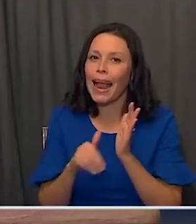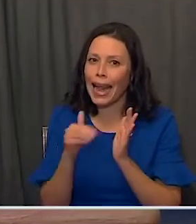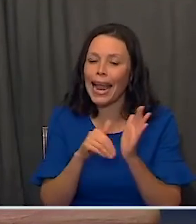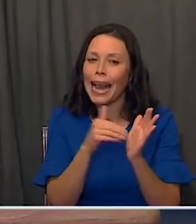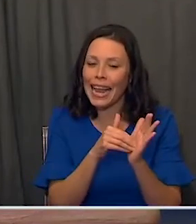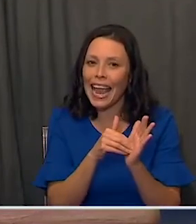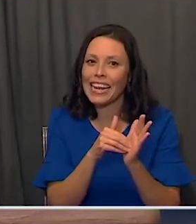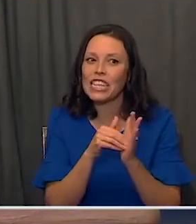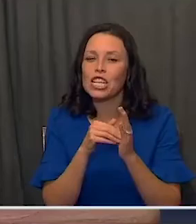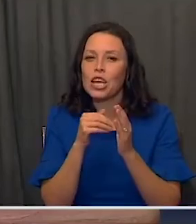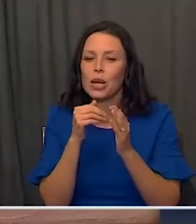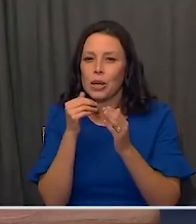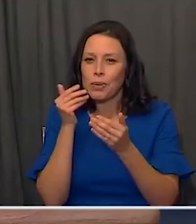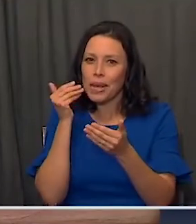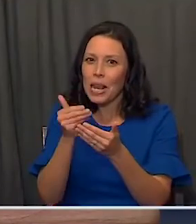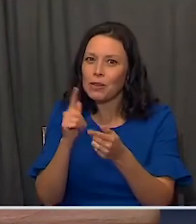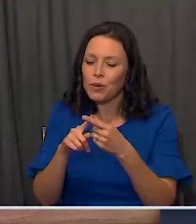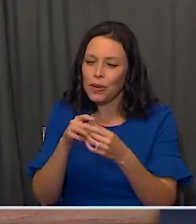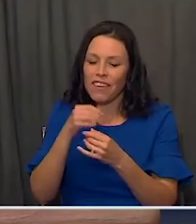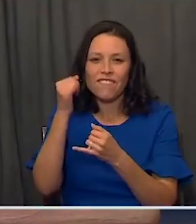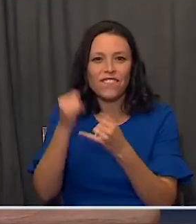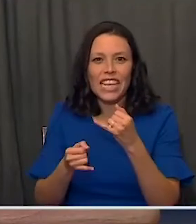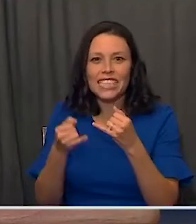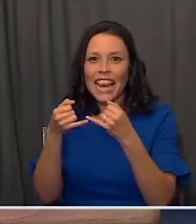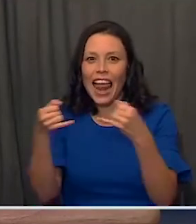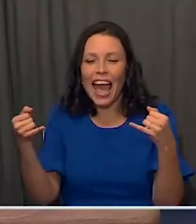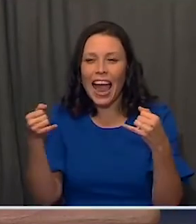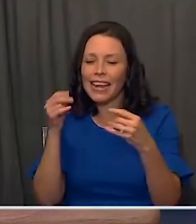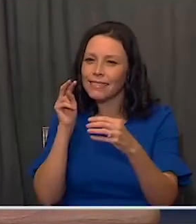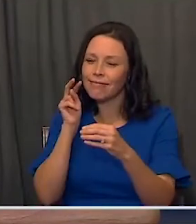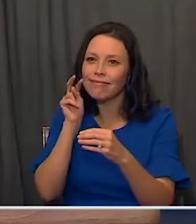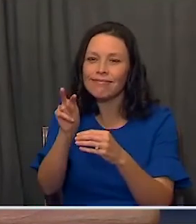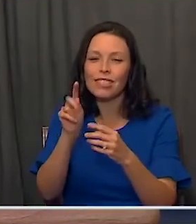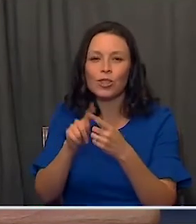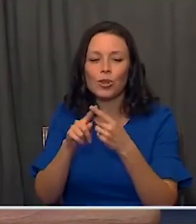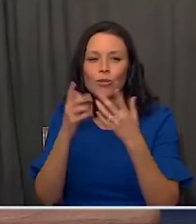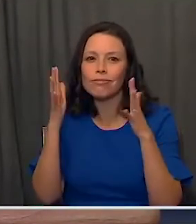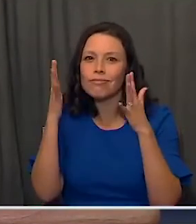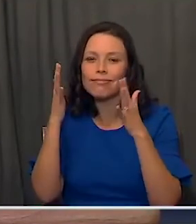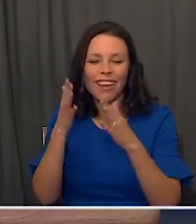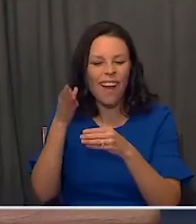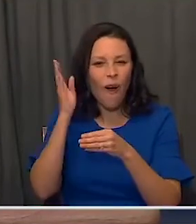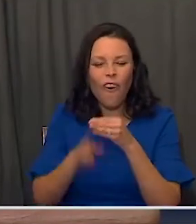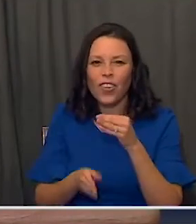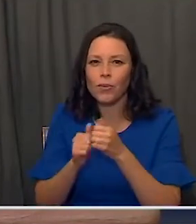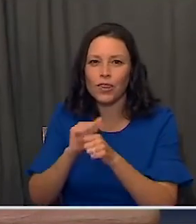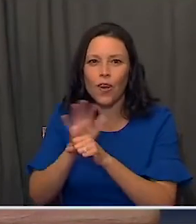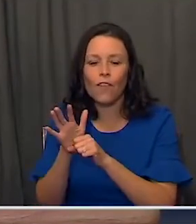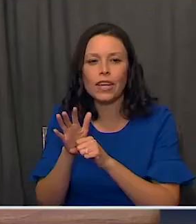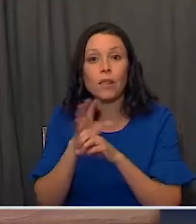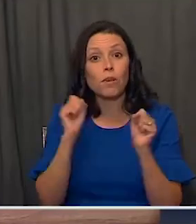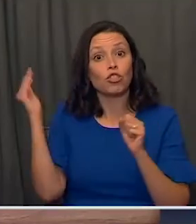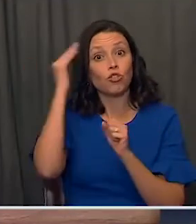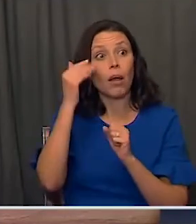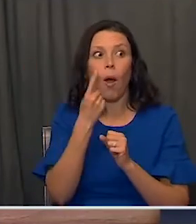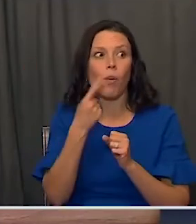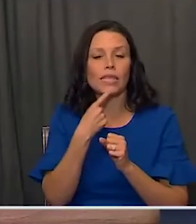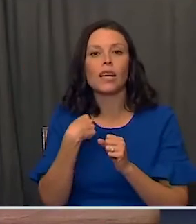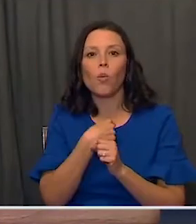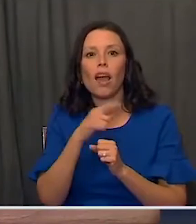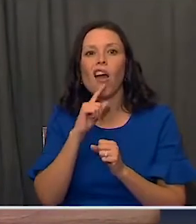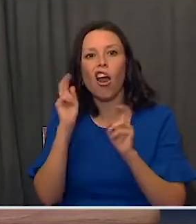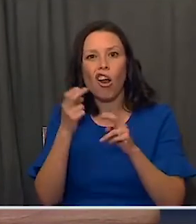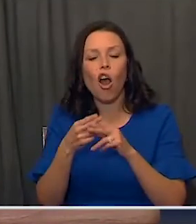as we see that finish line, as we see light at the end of the tunnel, as President Trump often says, and you should see evidence here that we are